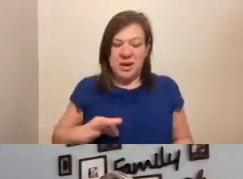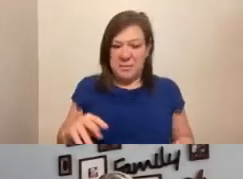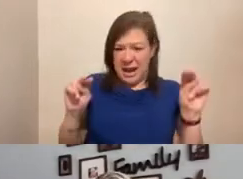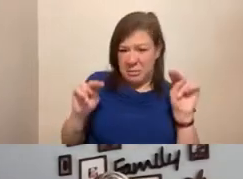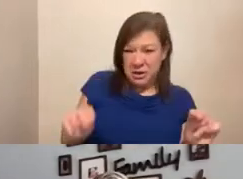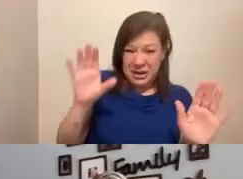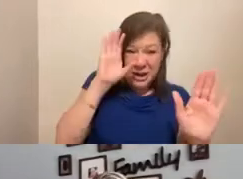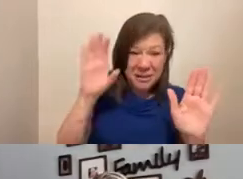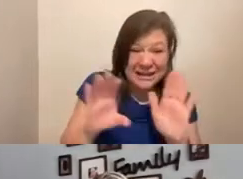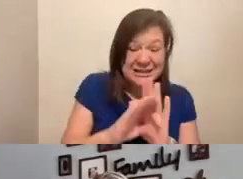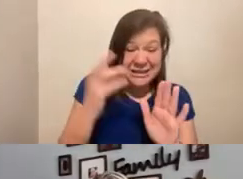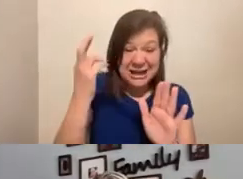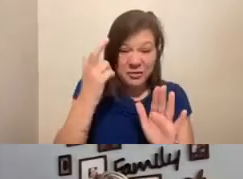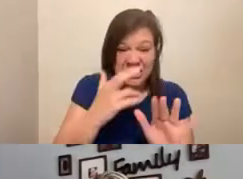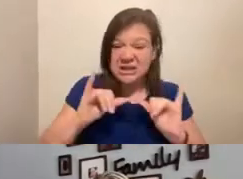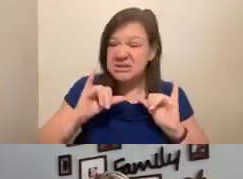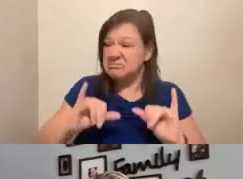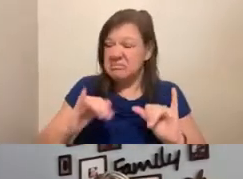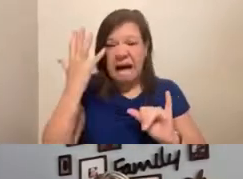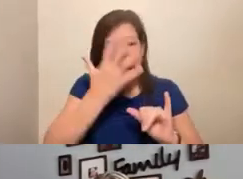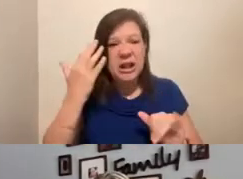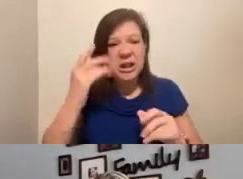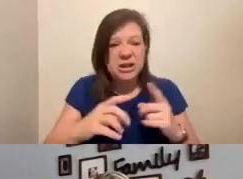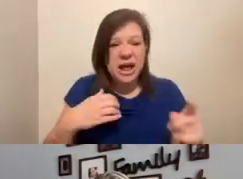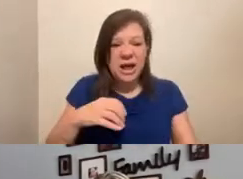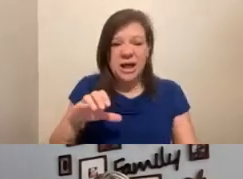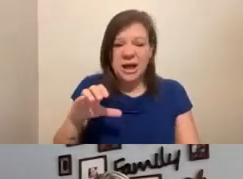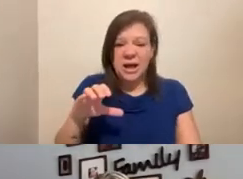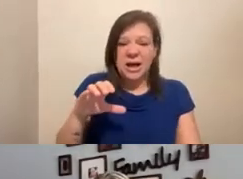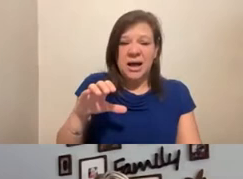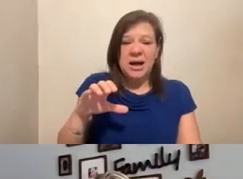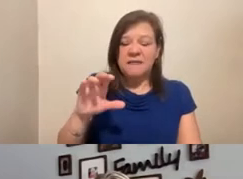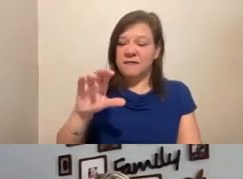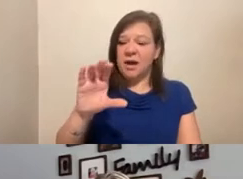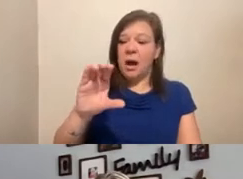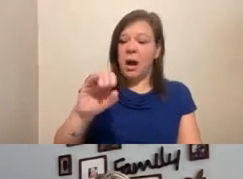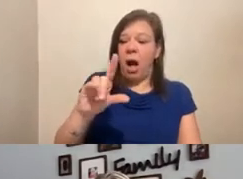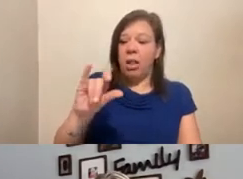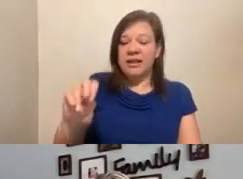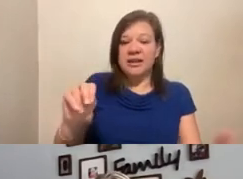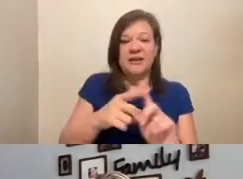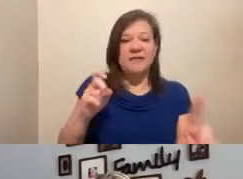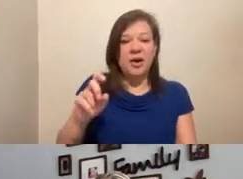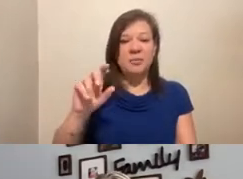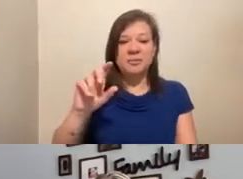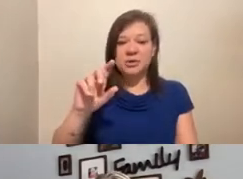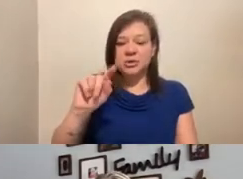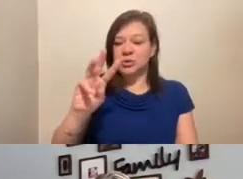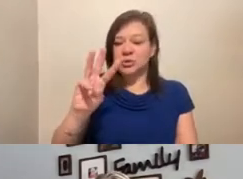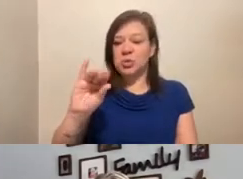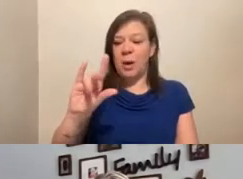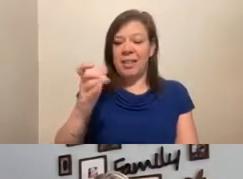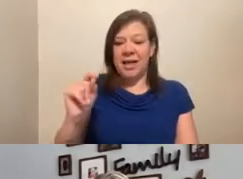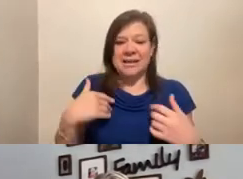image on the camera. And I realized I look like a Cullen from Twilight because I'm kind of shimmering here. I don't know what's going on.